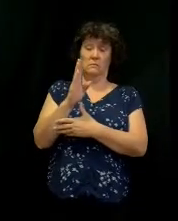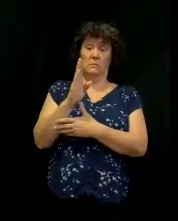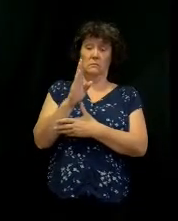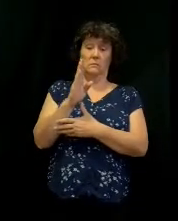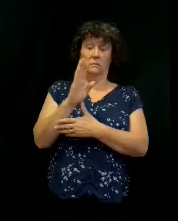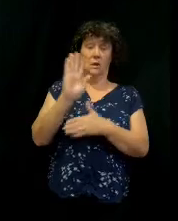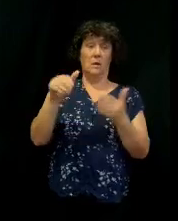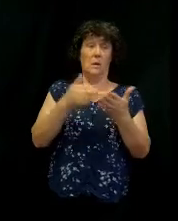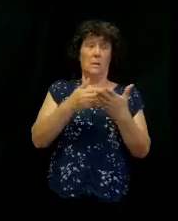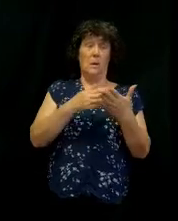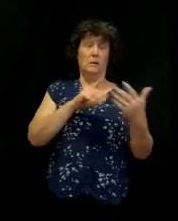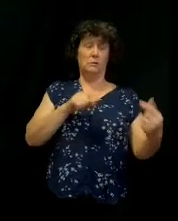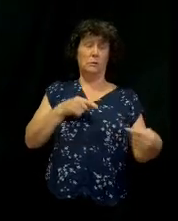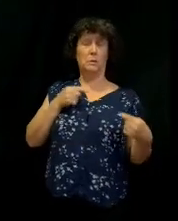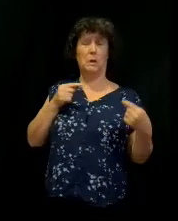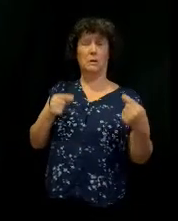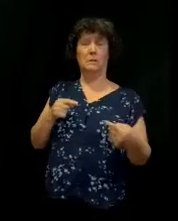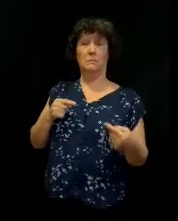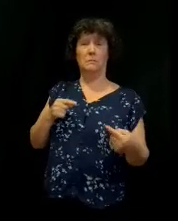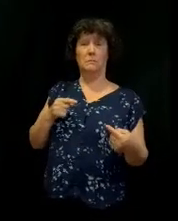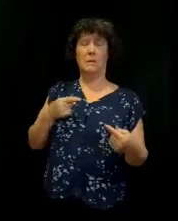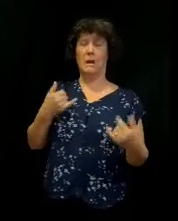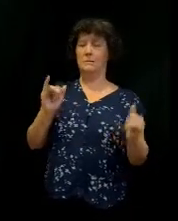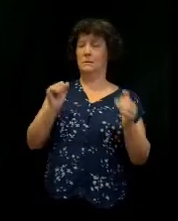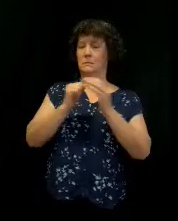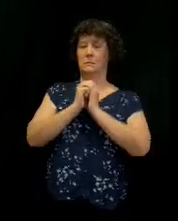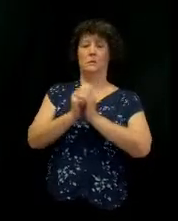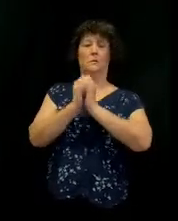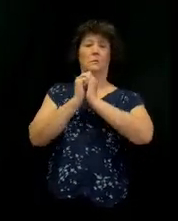In the midst of our struggle, I'll just worship you.